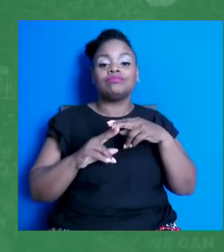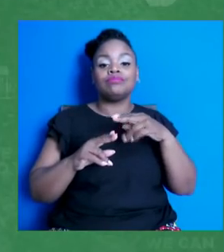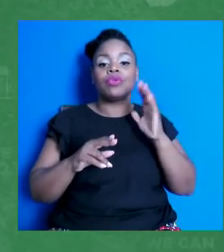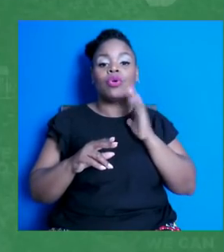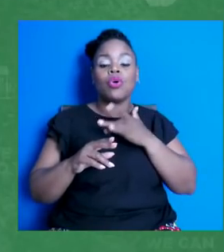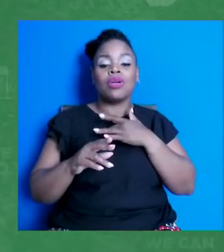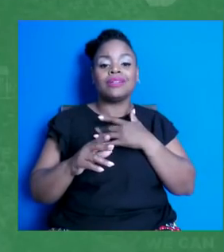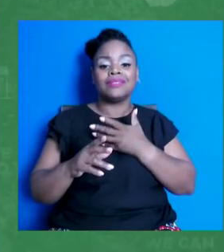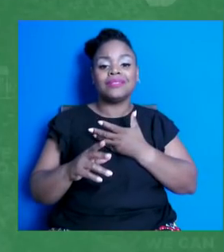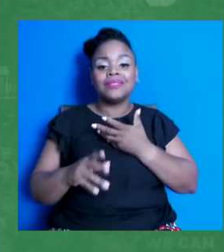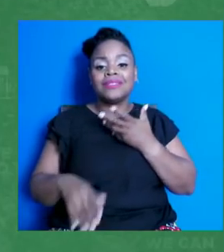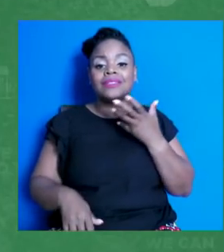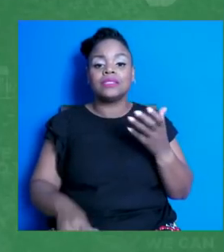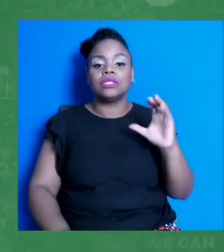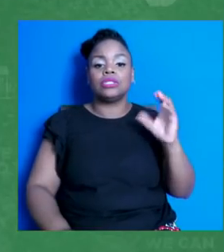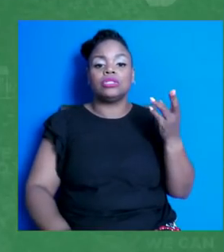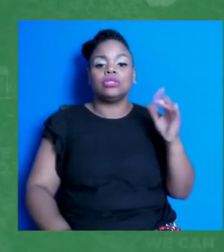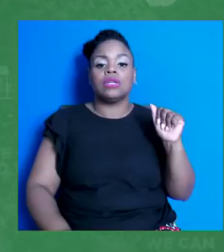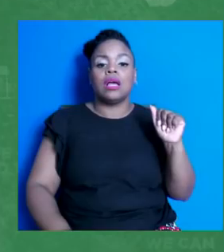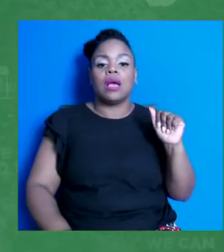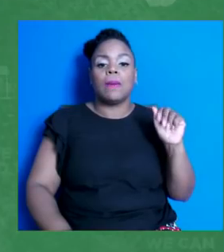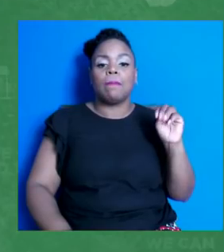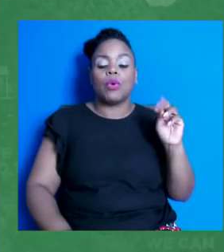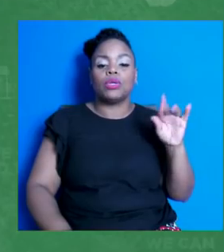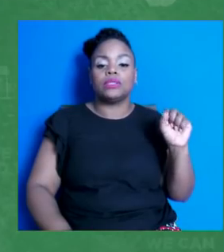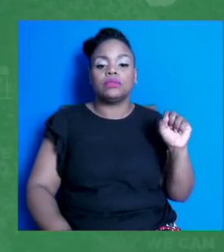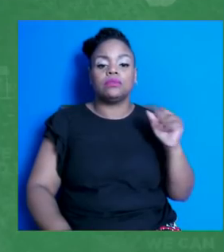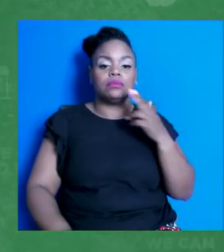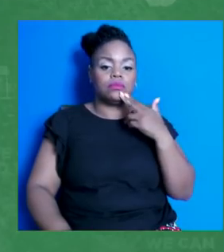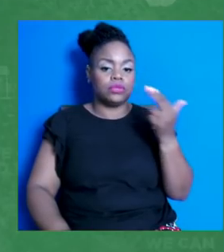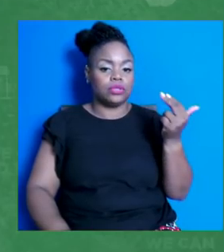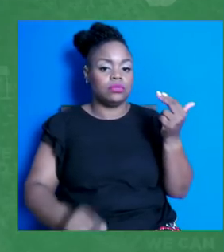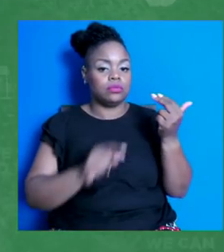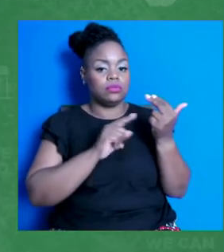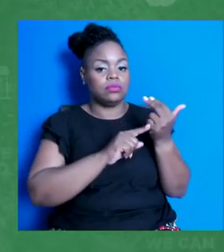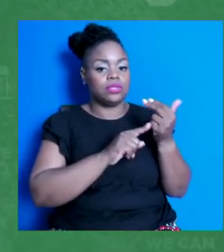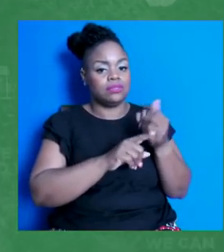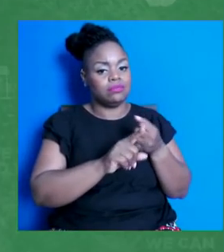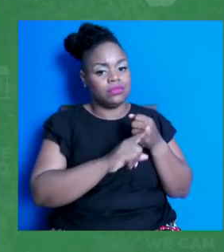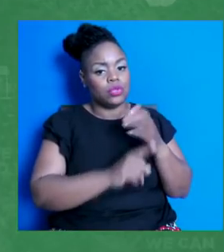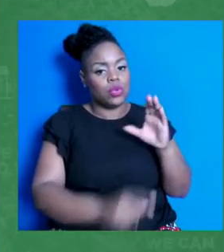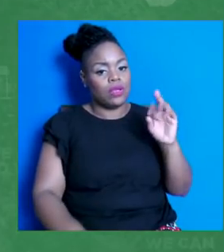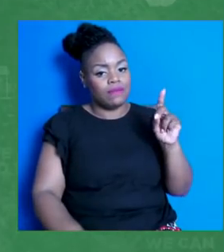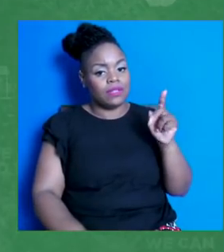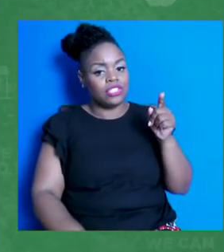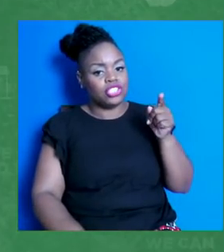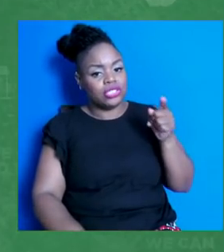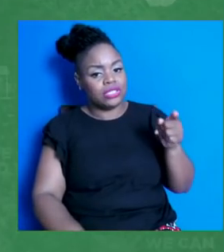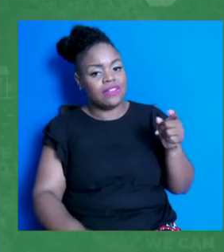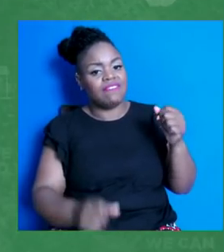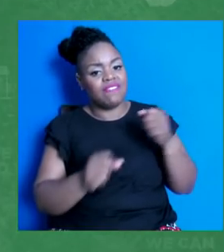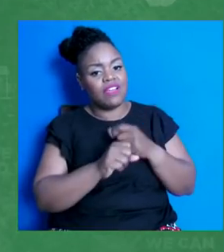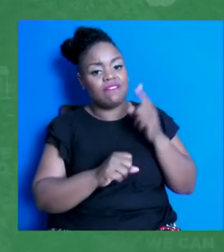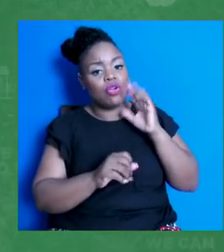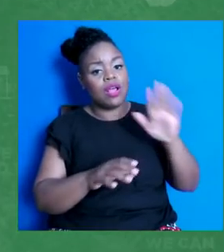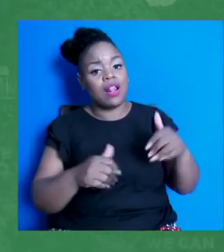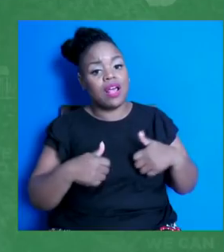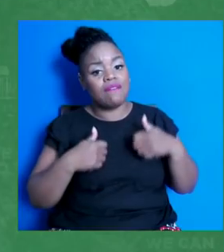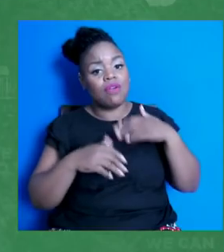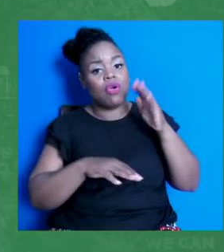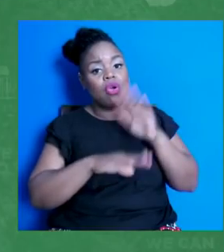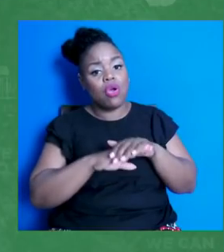13-year-old from Arkansas who caught COVID and is fighting for her life on a ventilator, and there are many more like her.